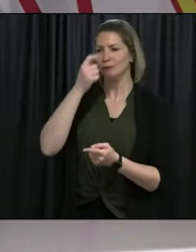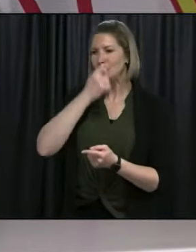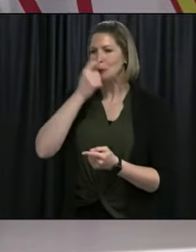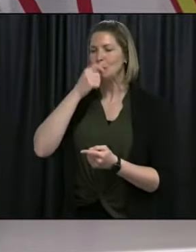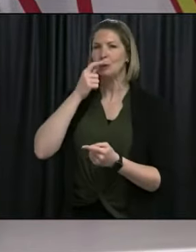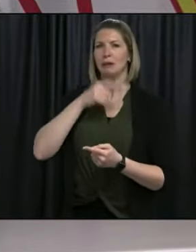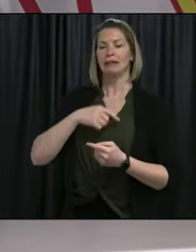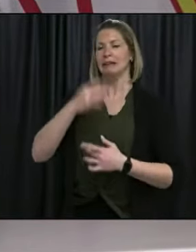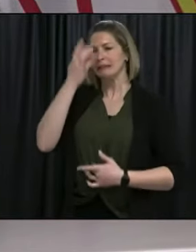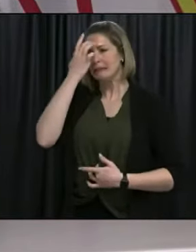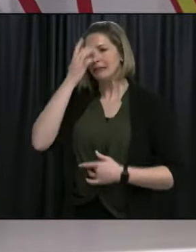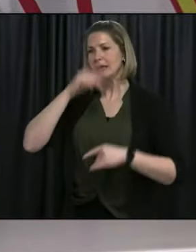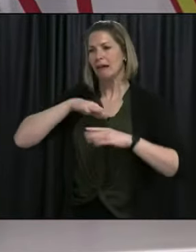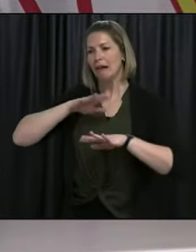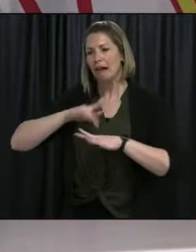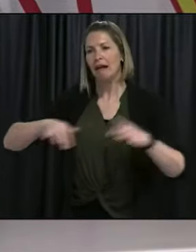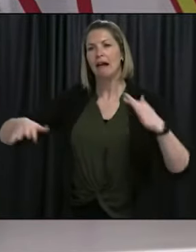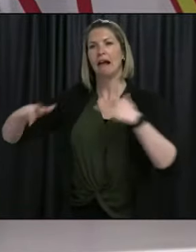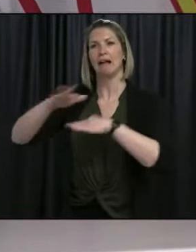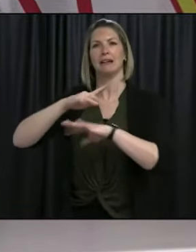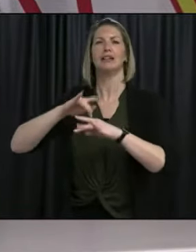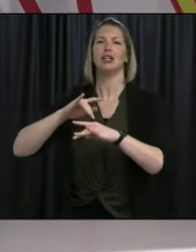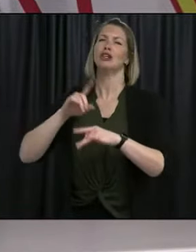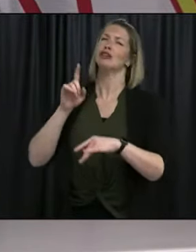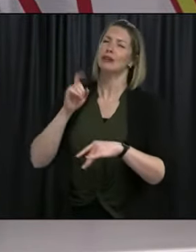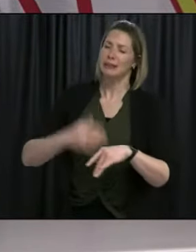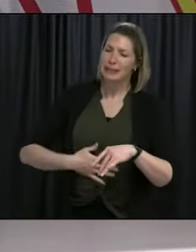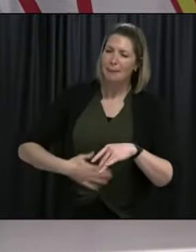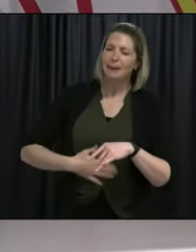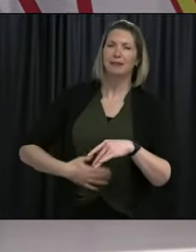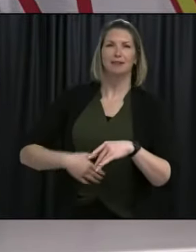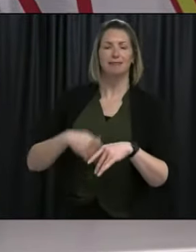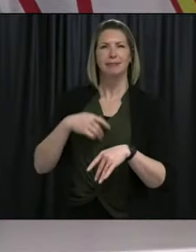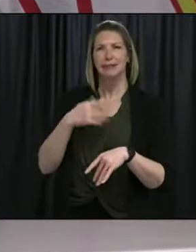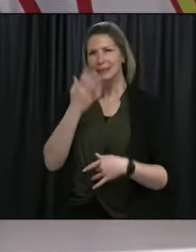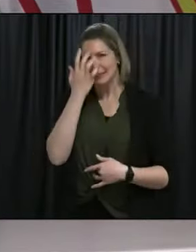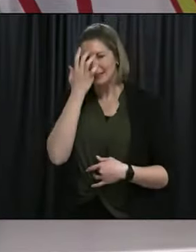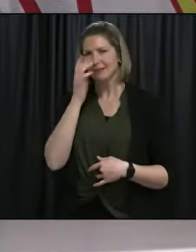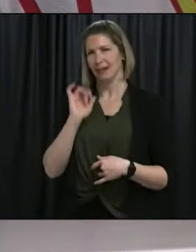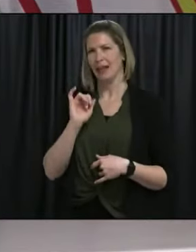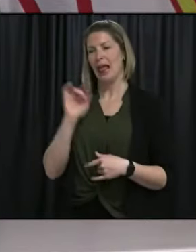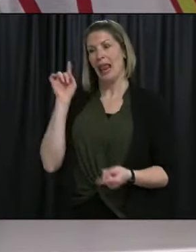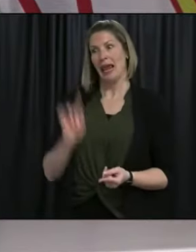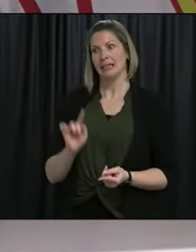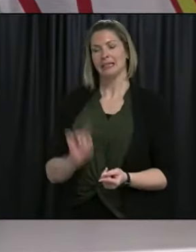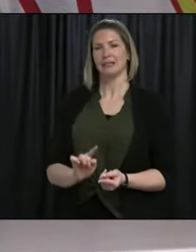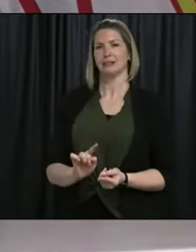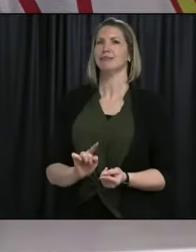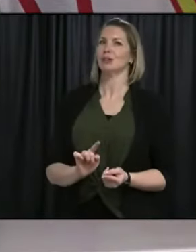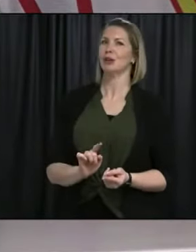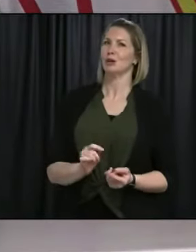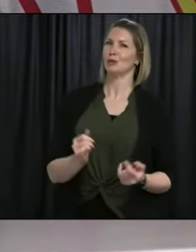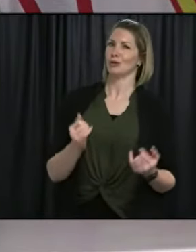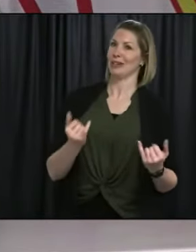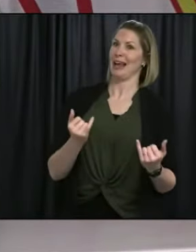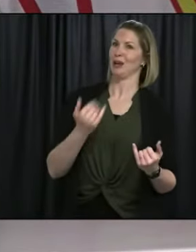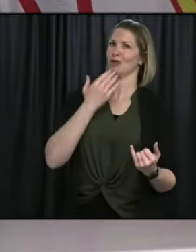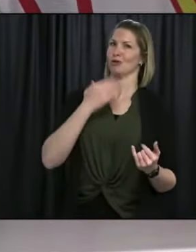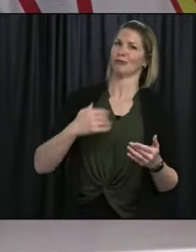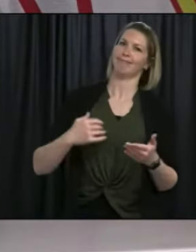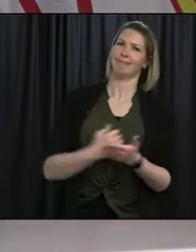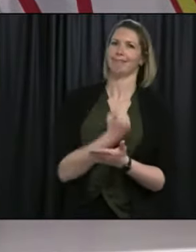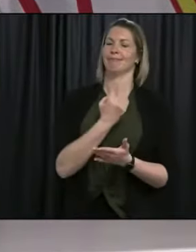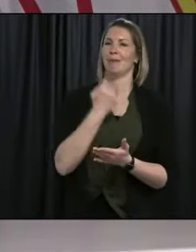washing should be a lifelong practice for all ages and this is an excellent opportunity for a refresher on how to properly wash your hands.